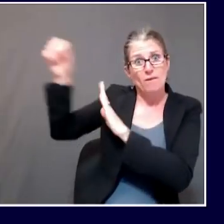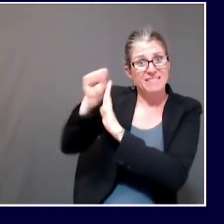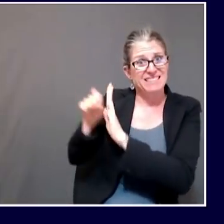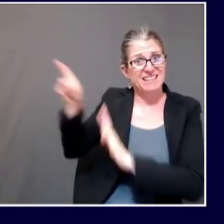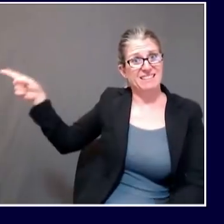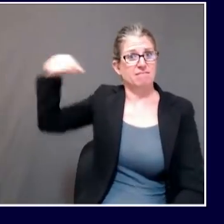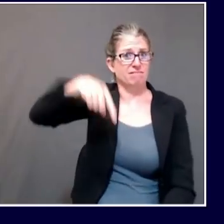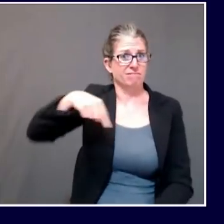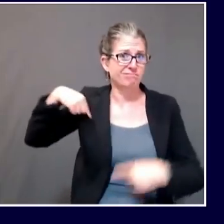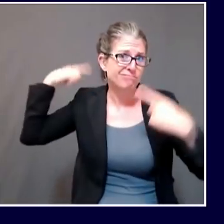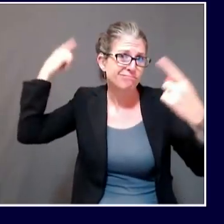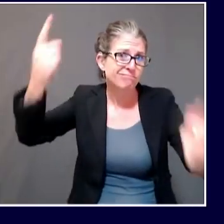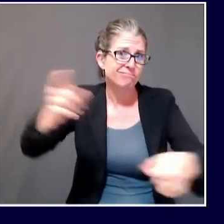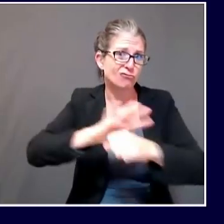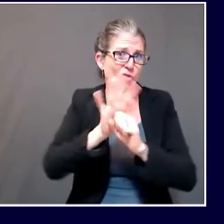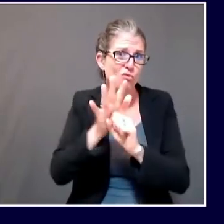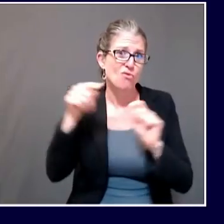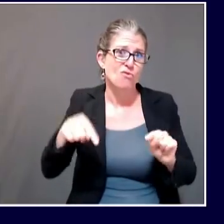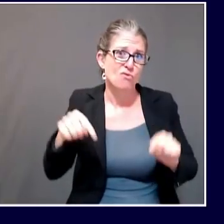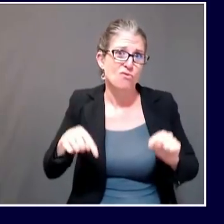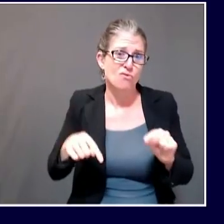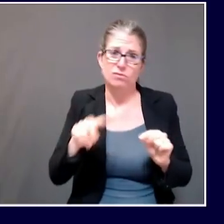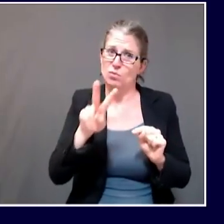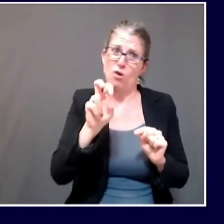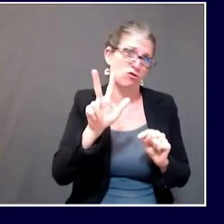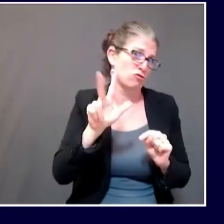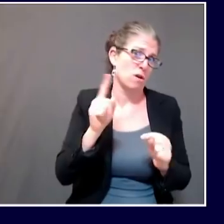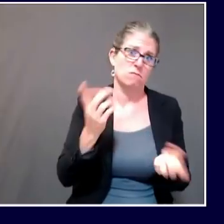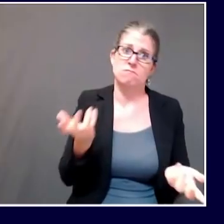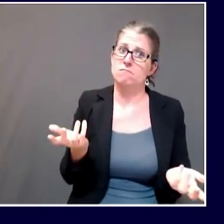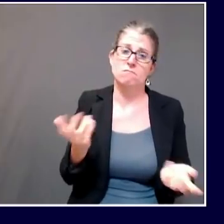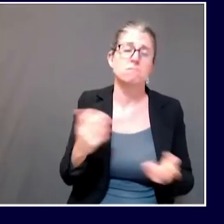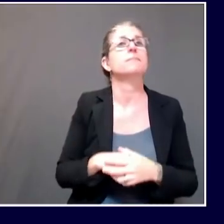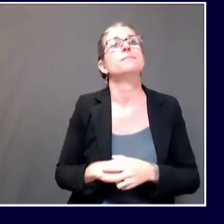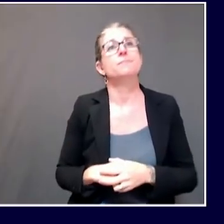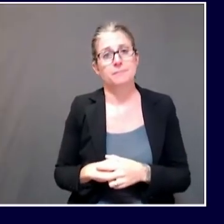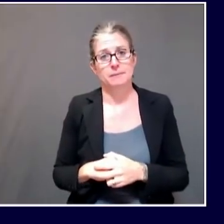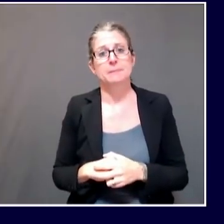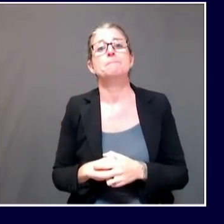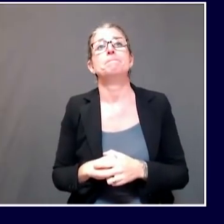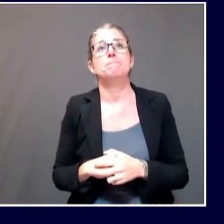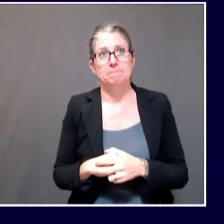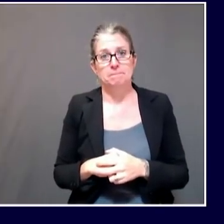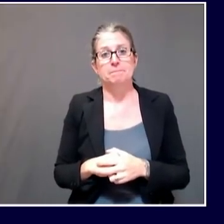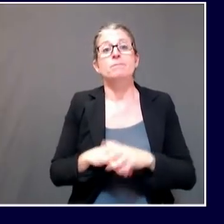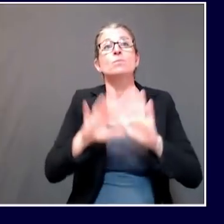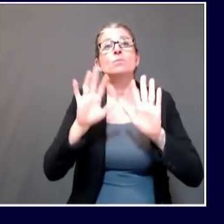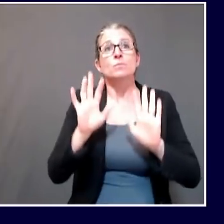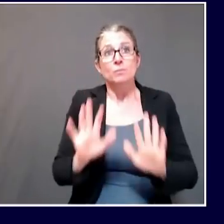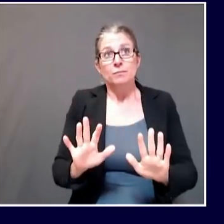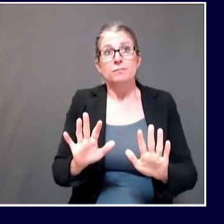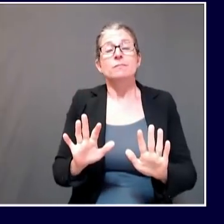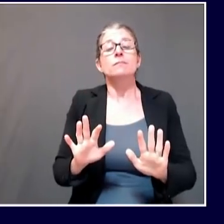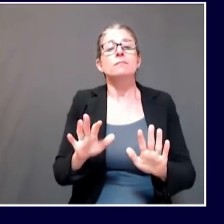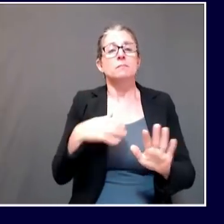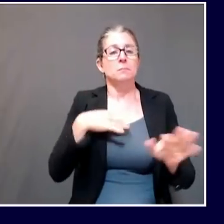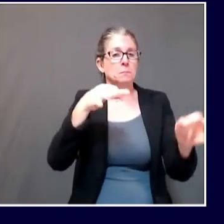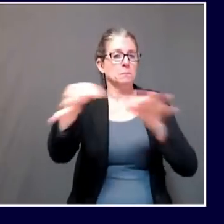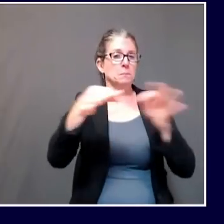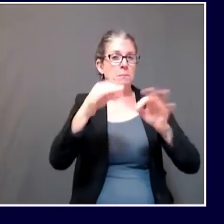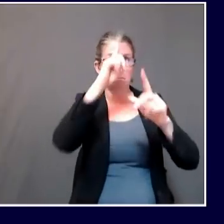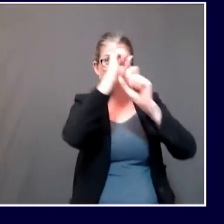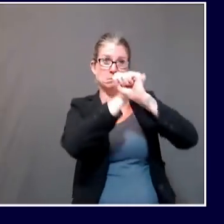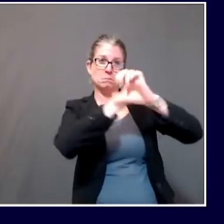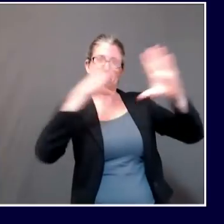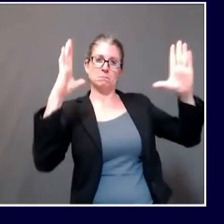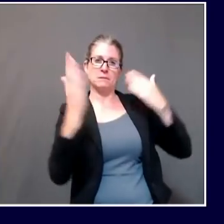number of test results, not the number of individuals. To provide a little bit of context around that number, the number of